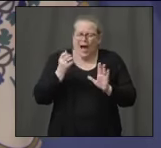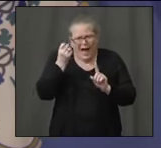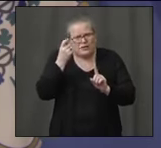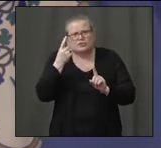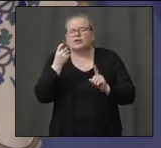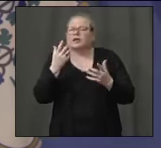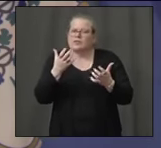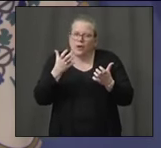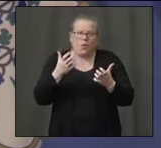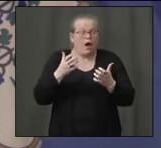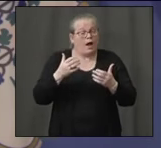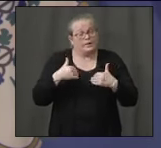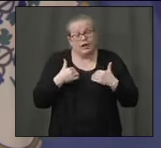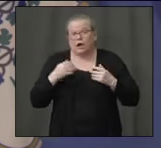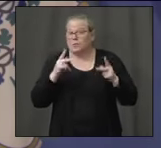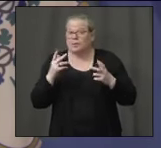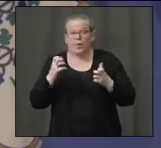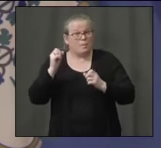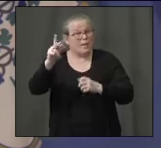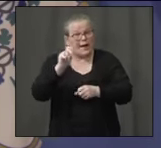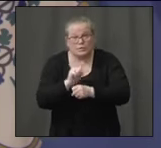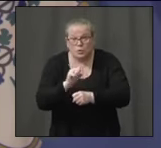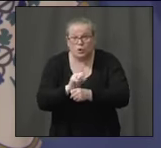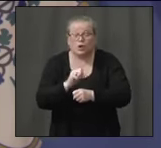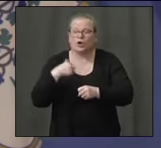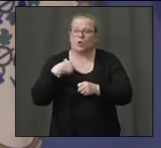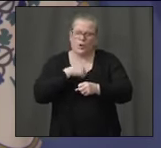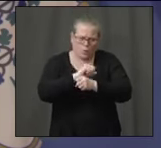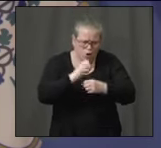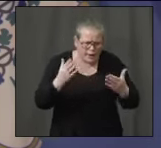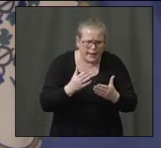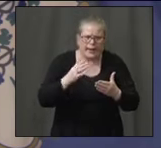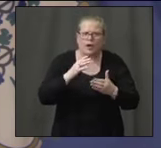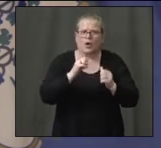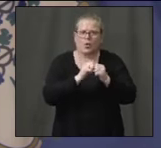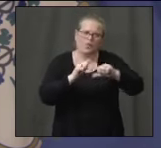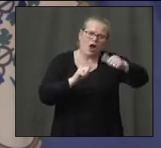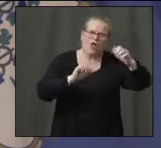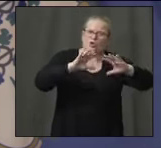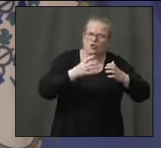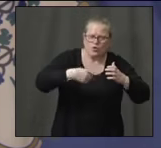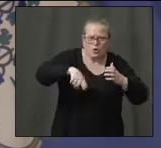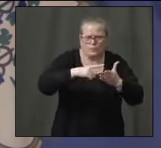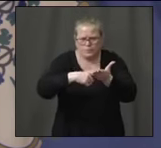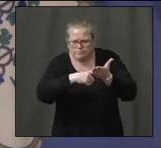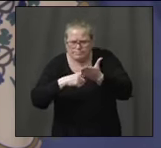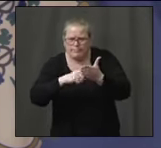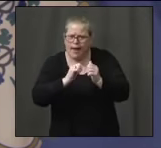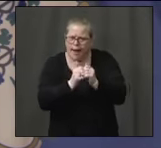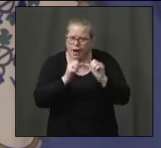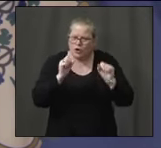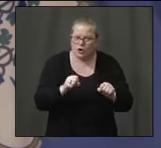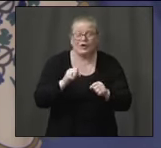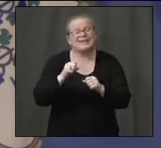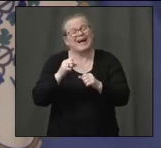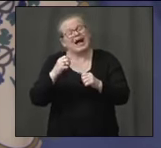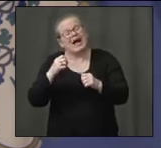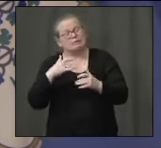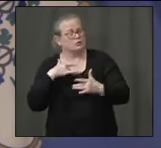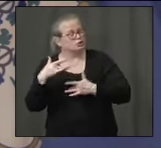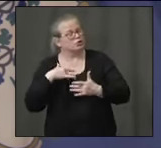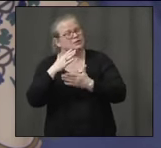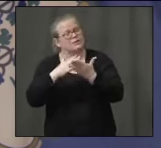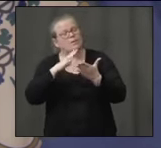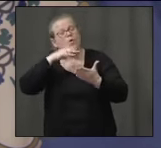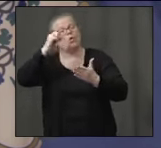to be able to get back to work safely as soon as we possibly can. I'm afraid some of the older folks are going to have the social distance a little longer just to